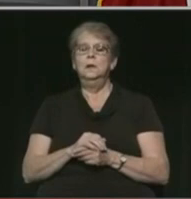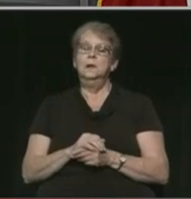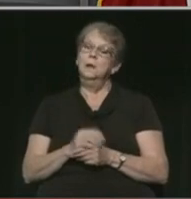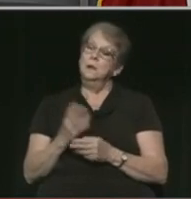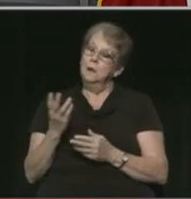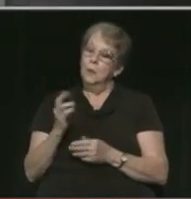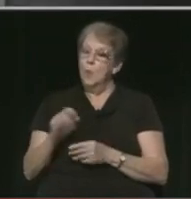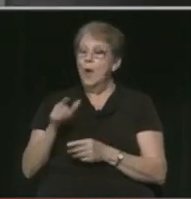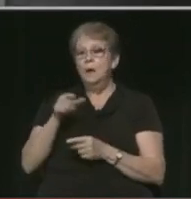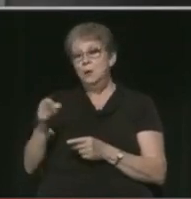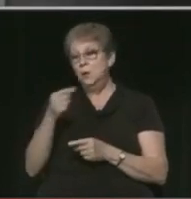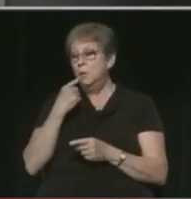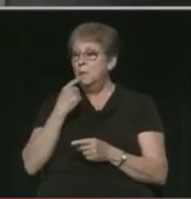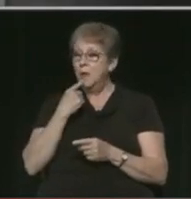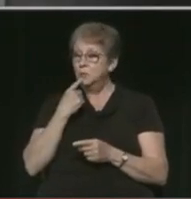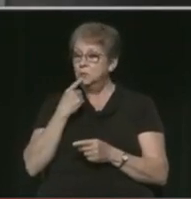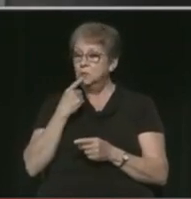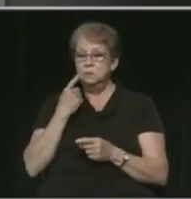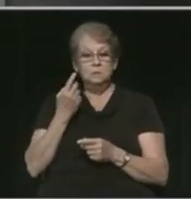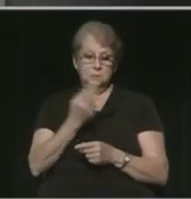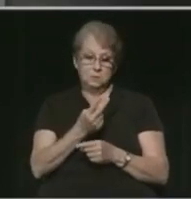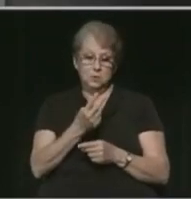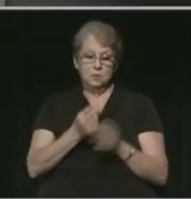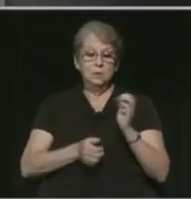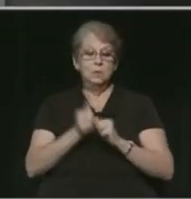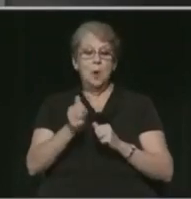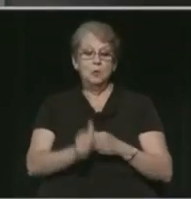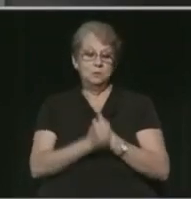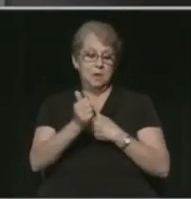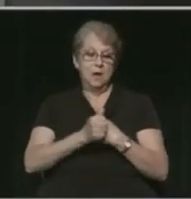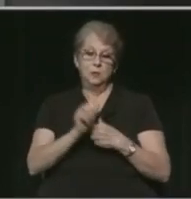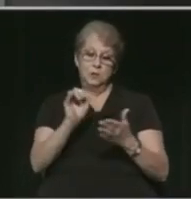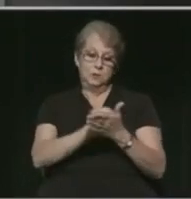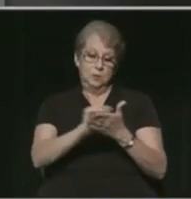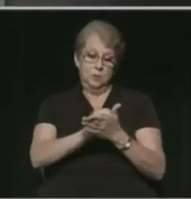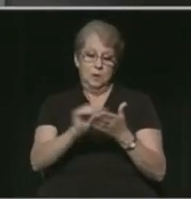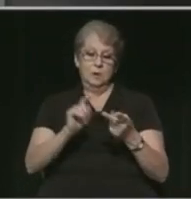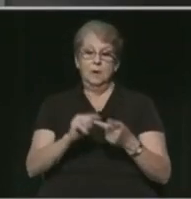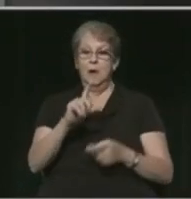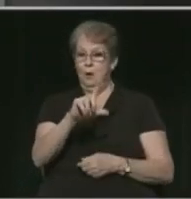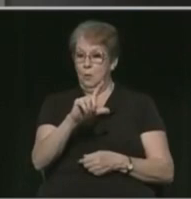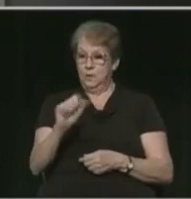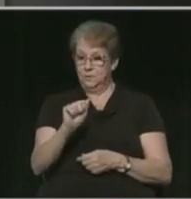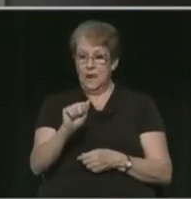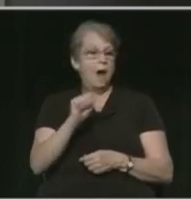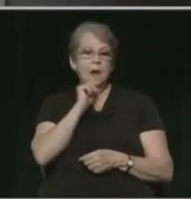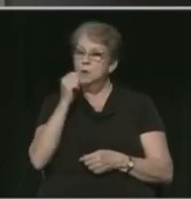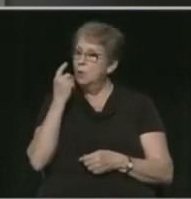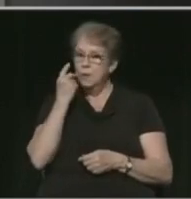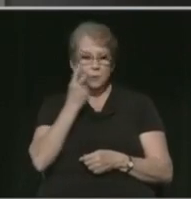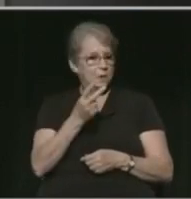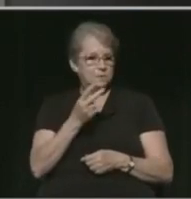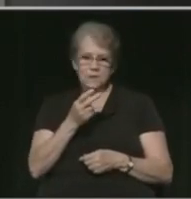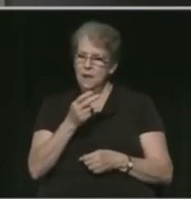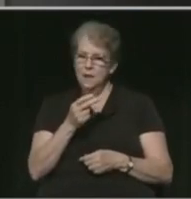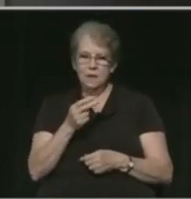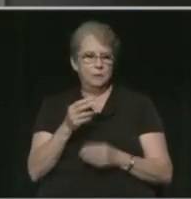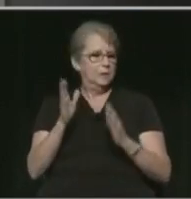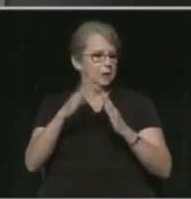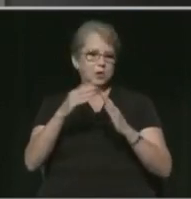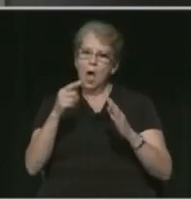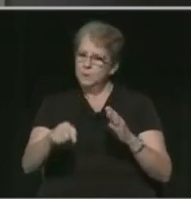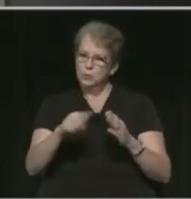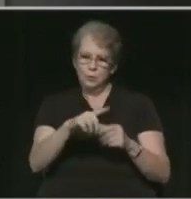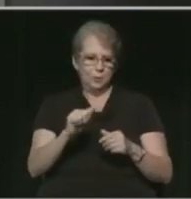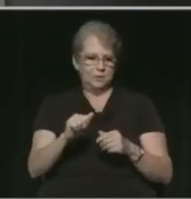Well, you mentioned the two most dangerous places right now, New York and Louisiana. I don't think we've seen the top of Louisiana yet, and that's